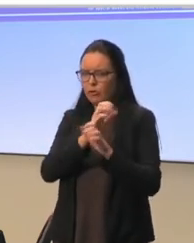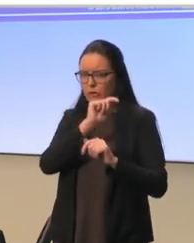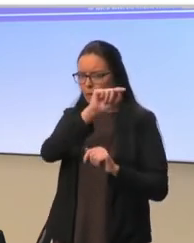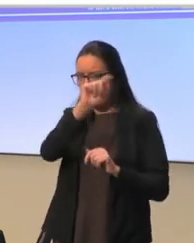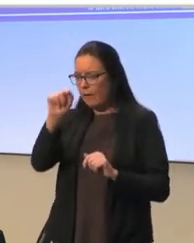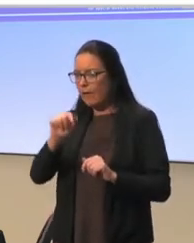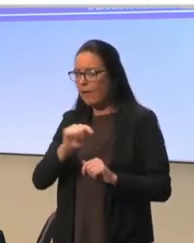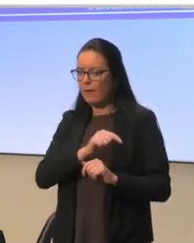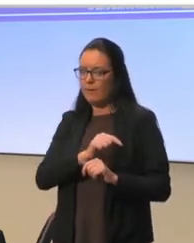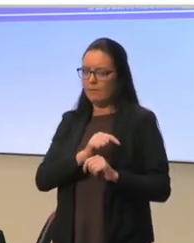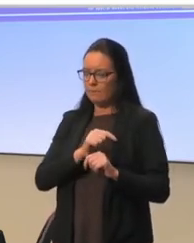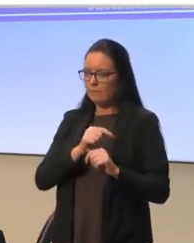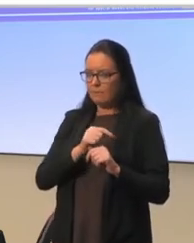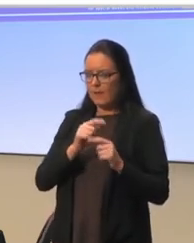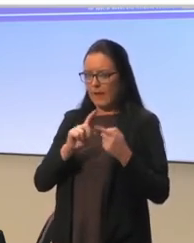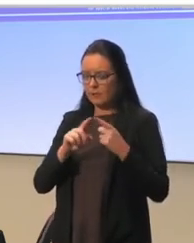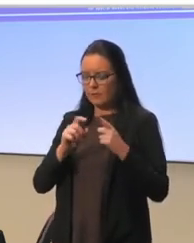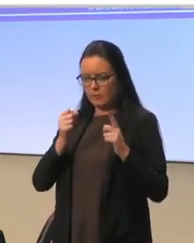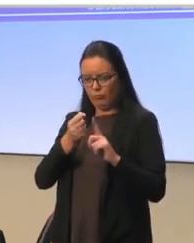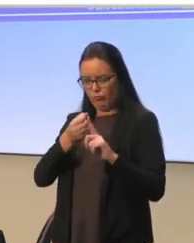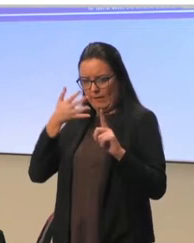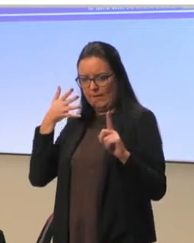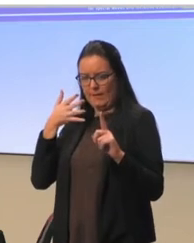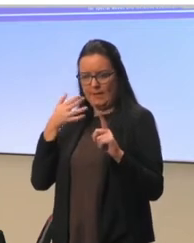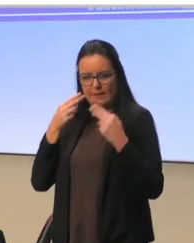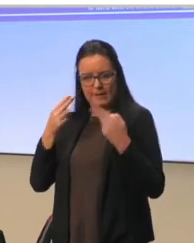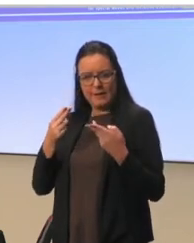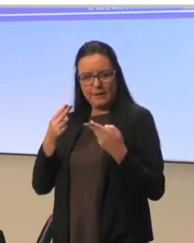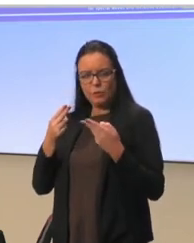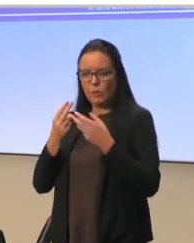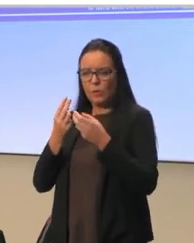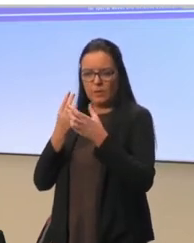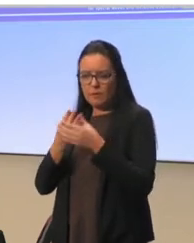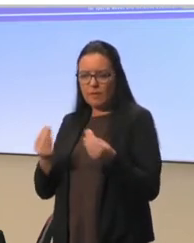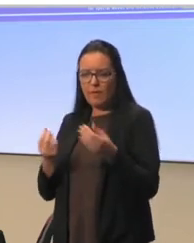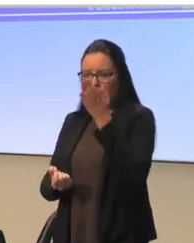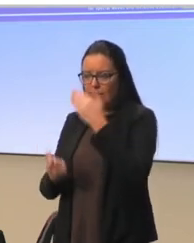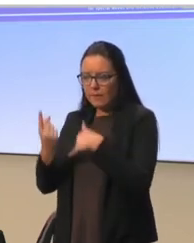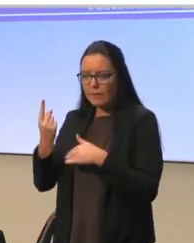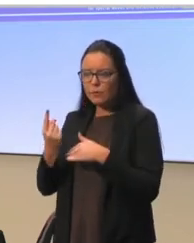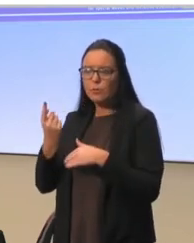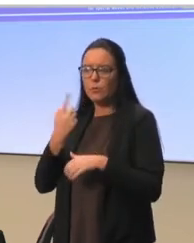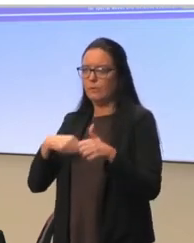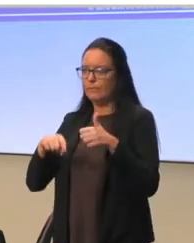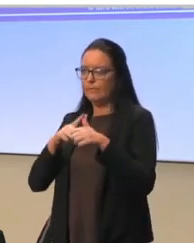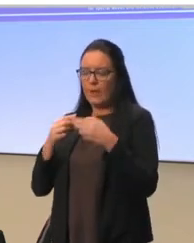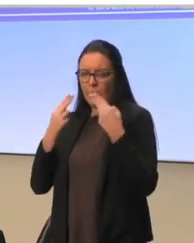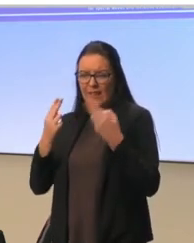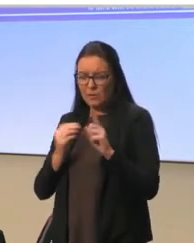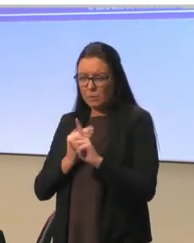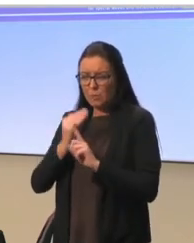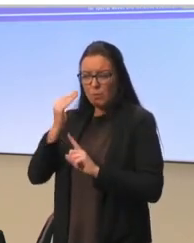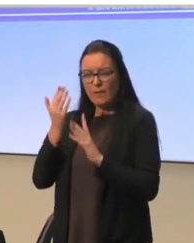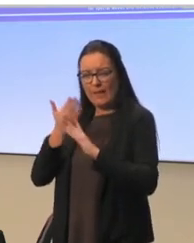that there is a more urgent need to address equity issues. There is a need to improve access to digital learning.